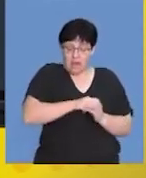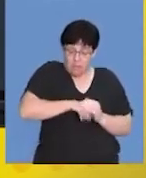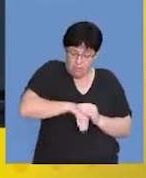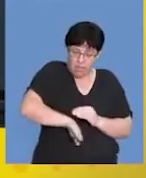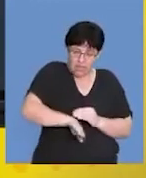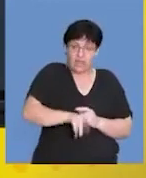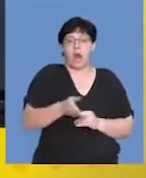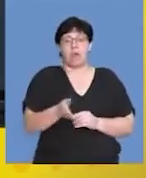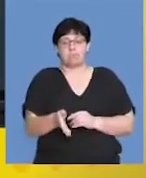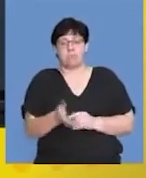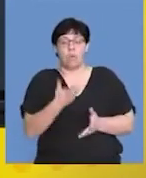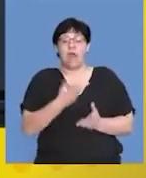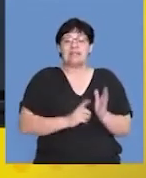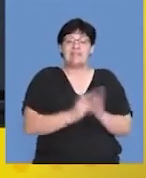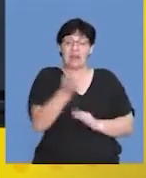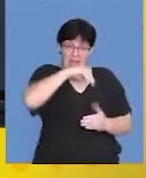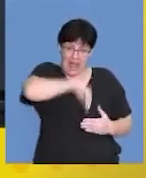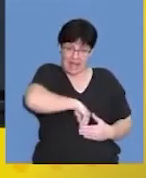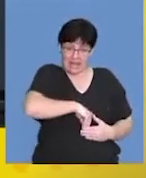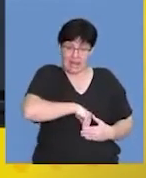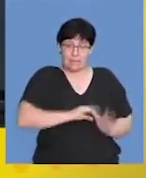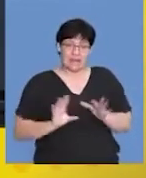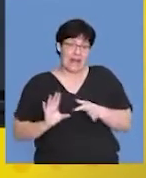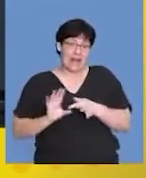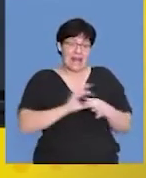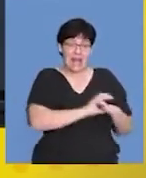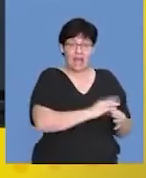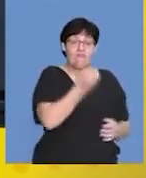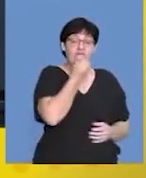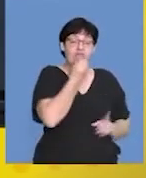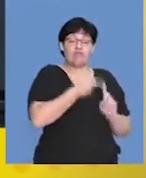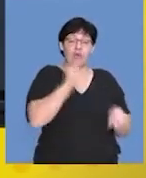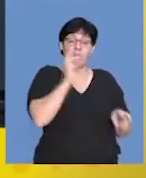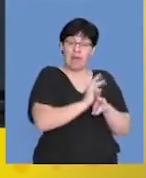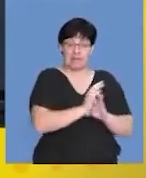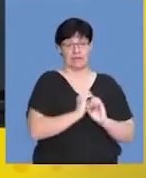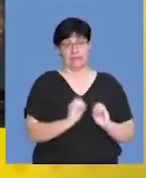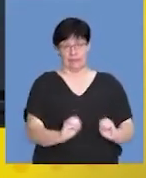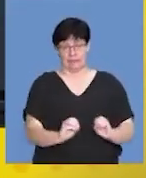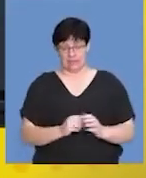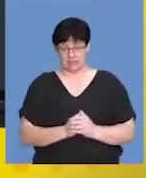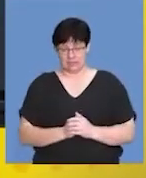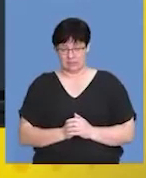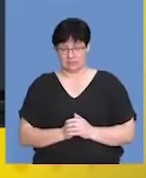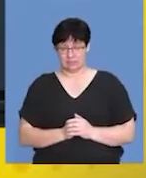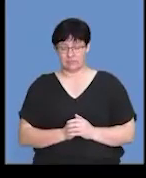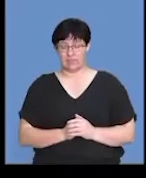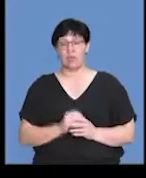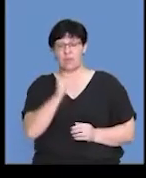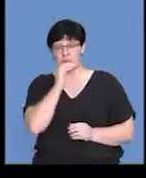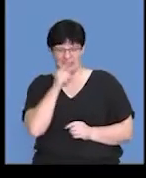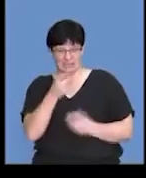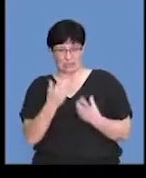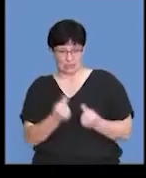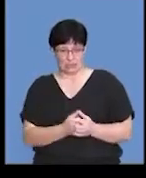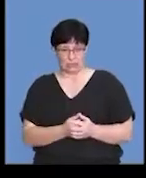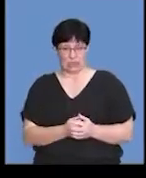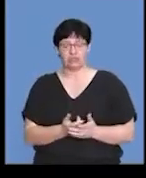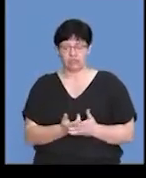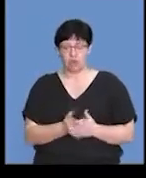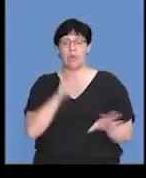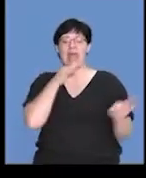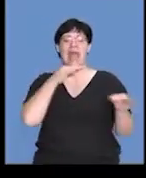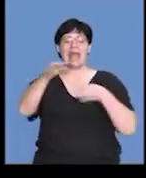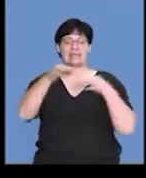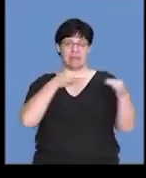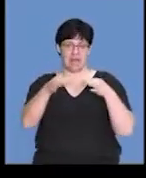that have developed internally with no direct nutrition from the mother. So that's essentially what I've done now. I've been able to